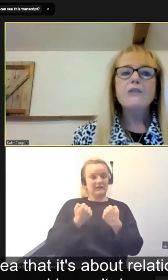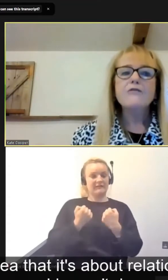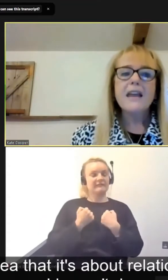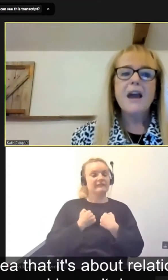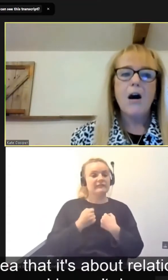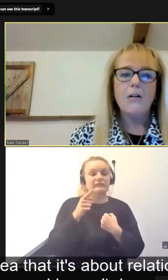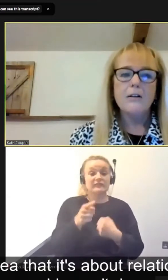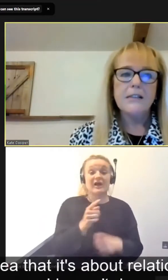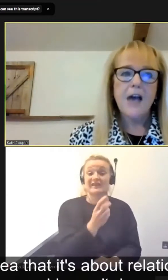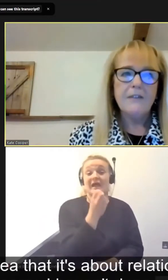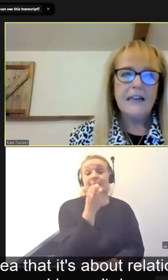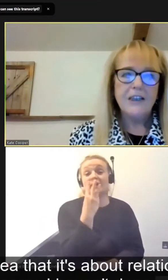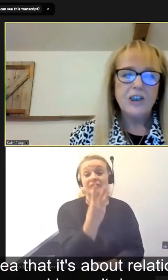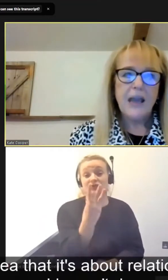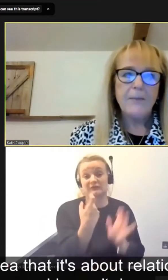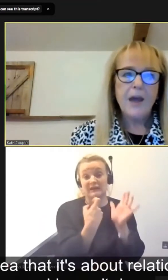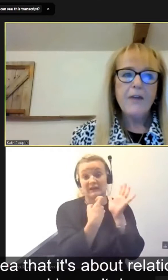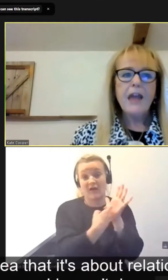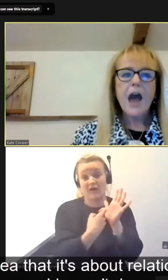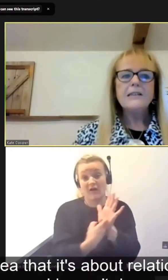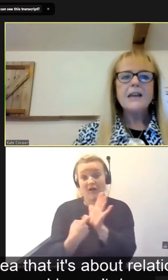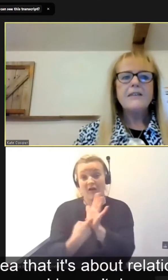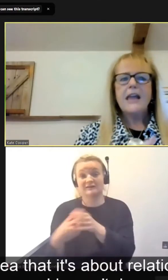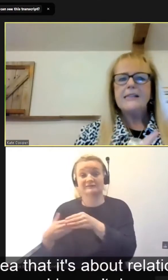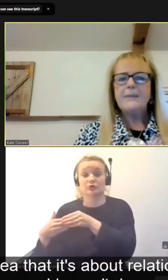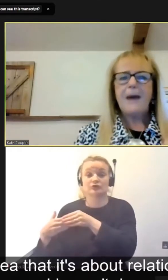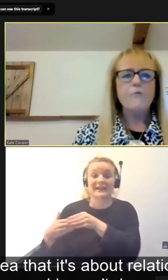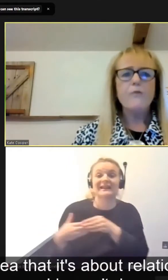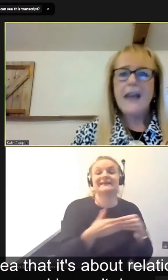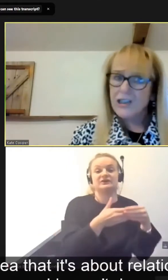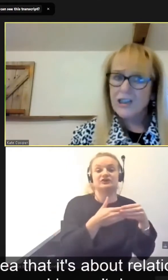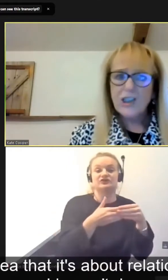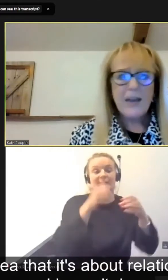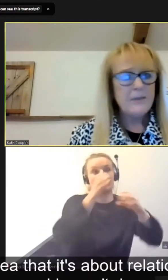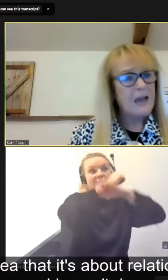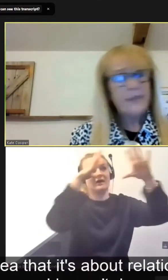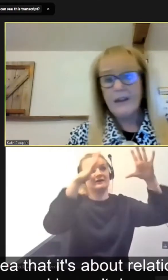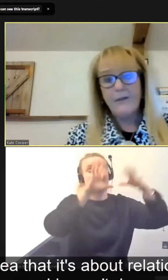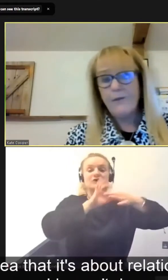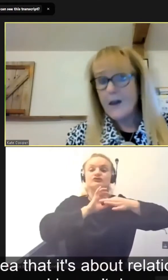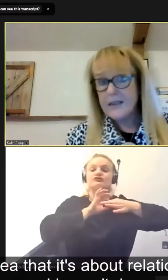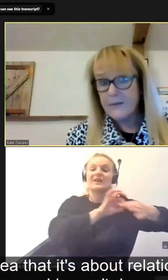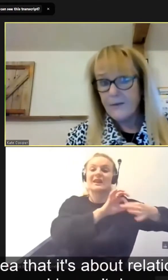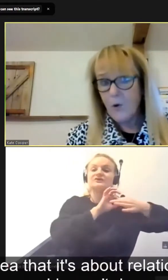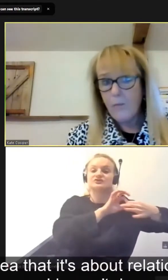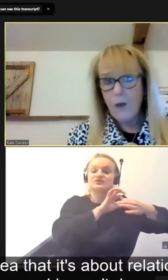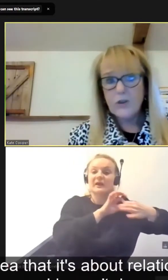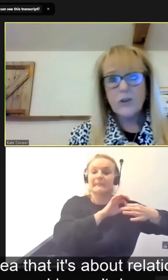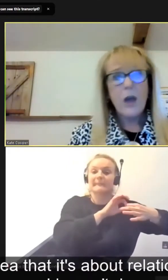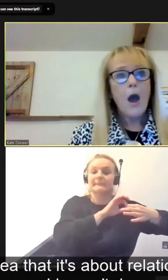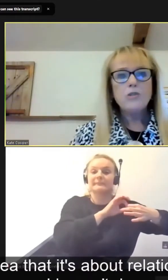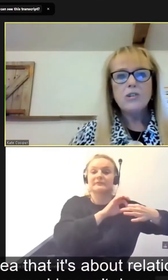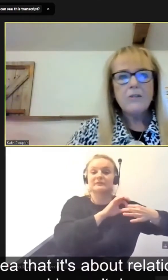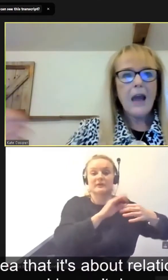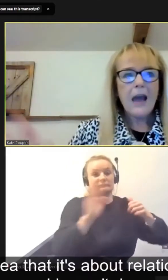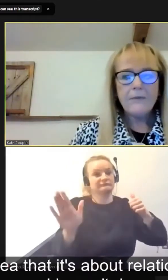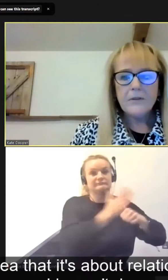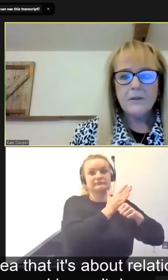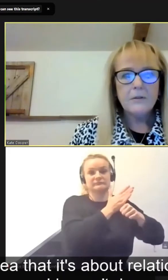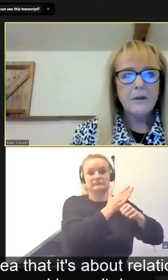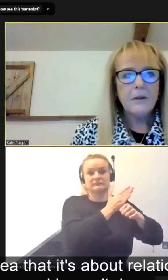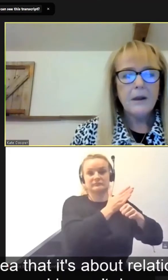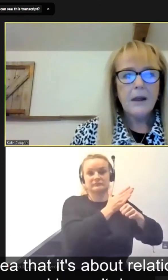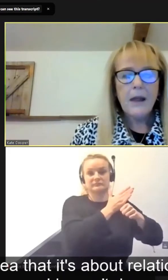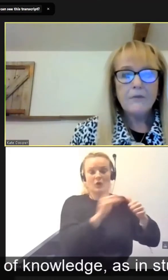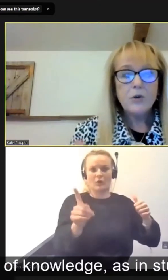are my three R's of leadership. The idea that it's about relationships, I think, first and foremost. Oh, sorry, I